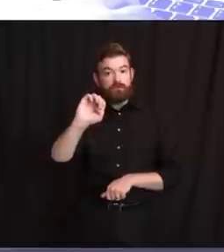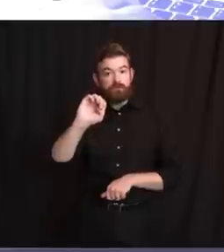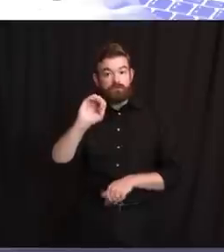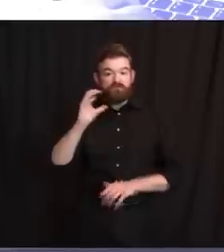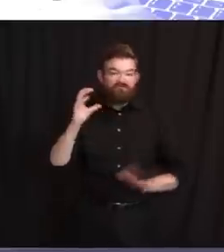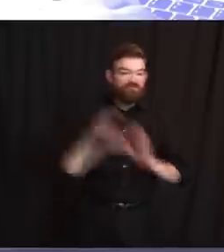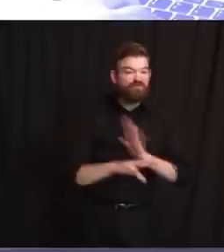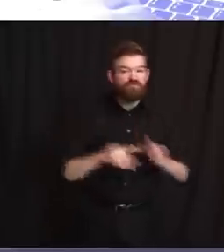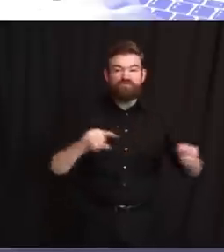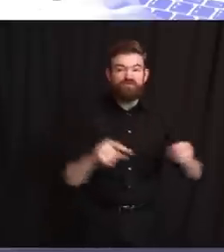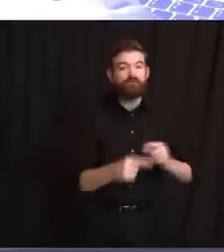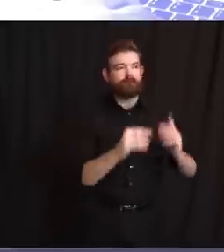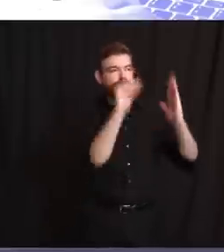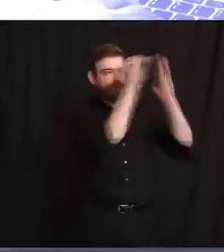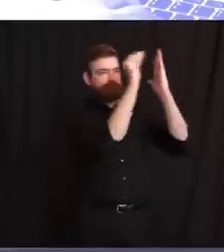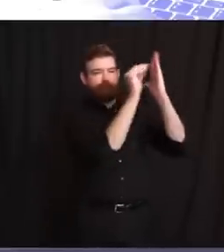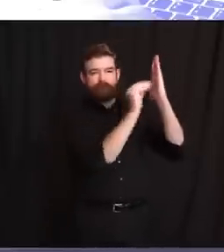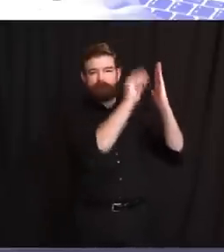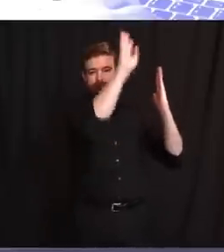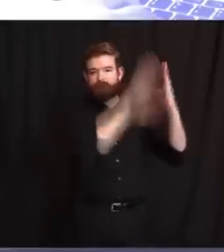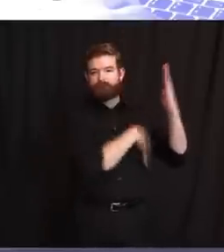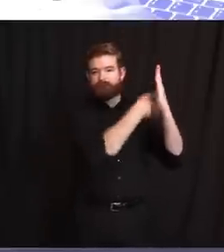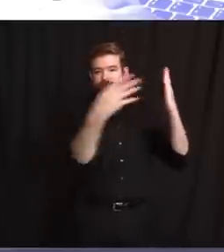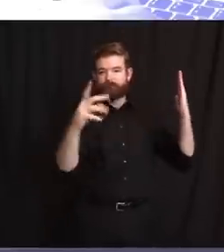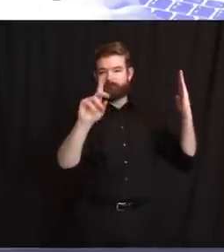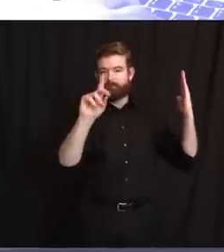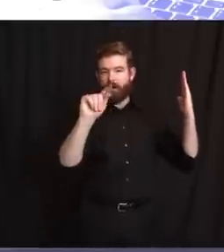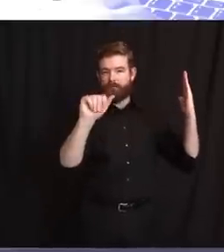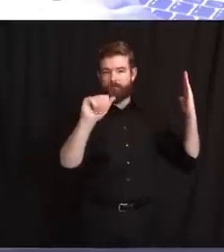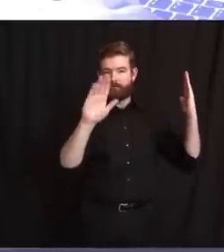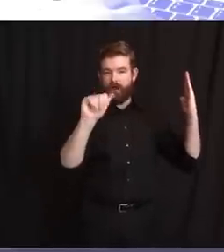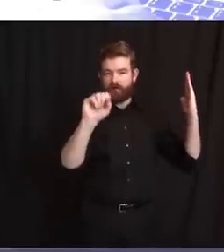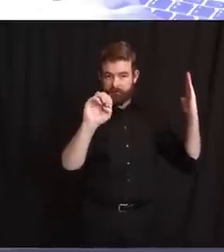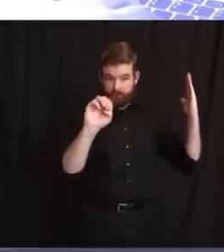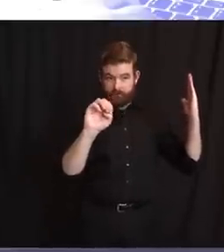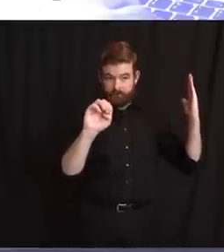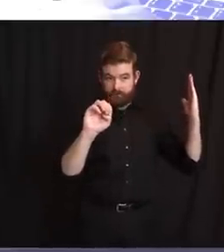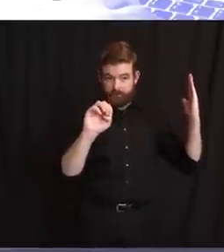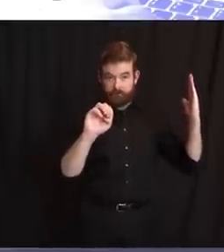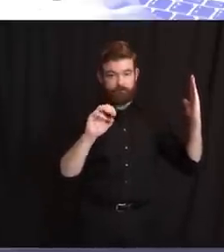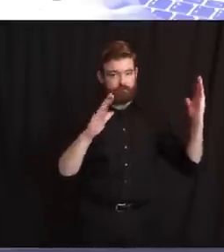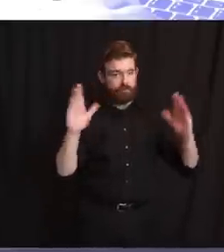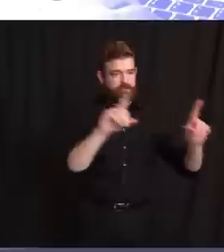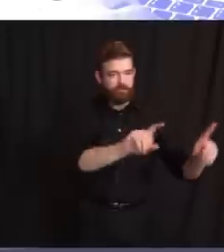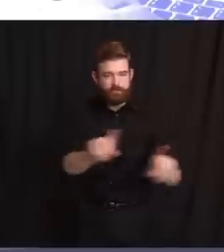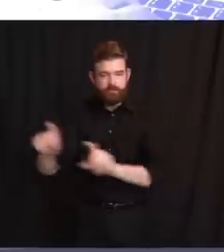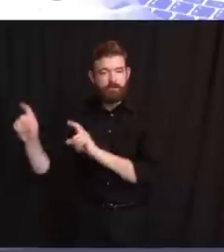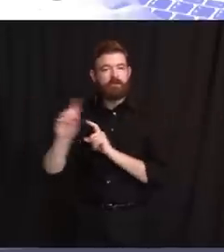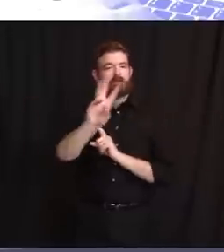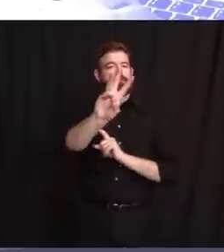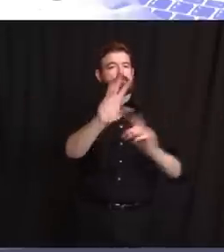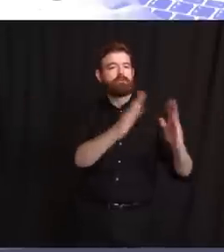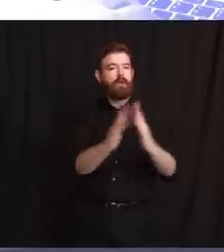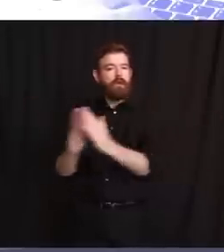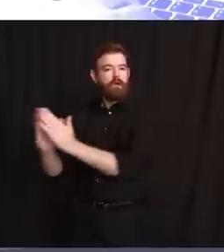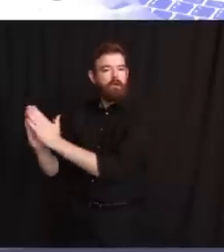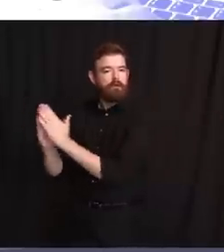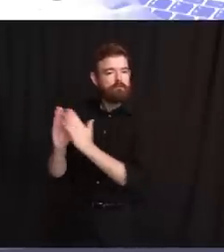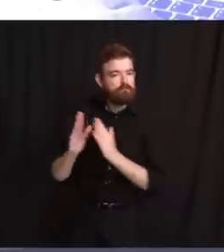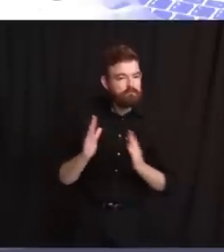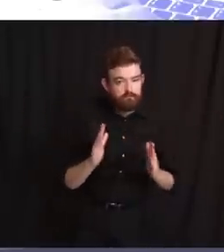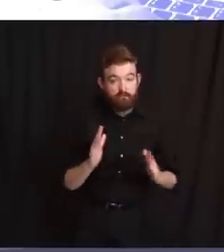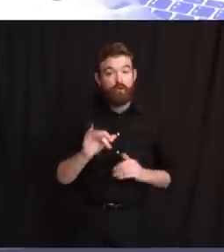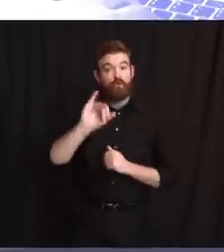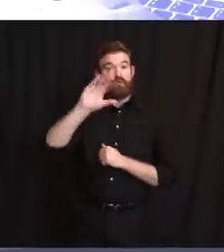started this pilot, we've worked out a number of technical and policy issues. And by July 1st, we will begin opening up the database